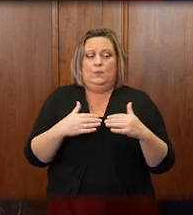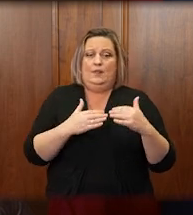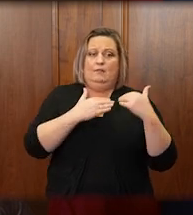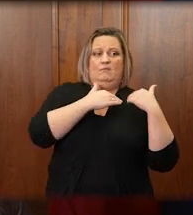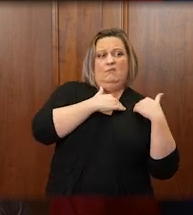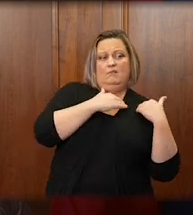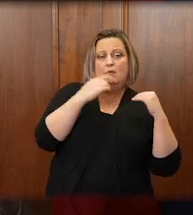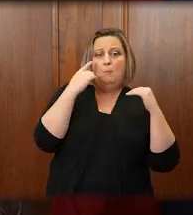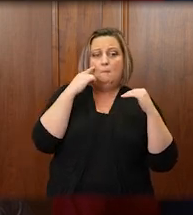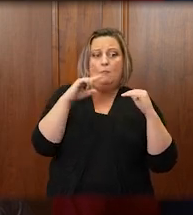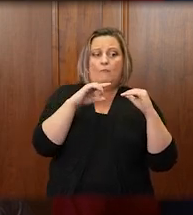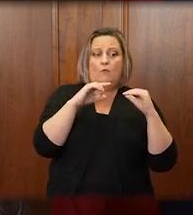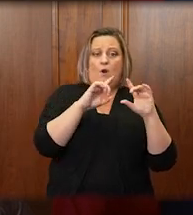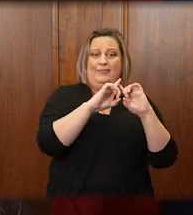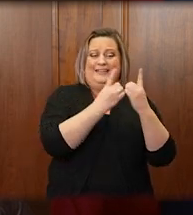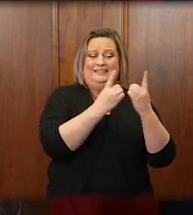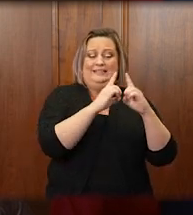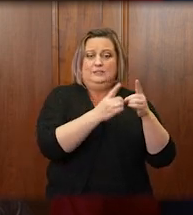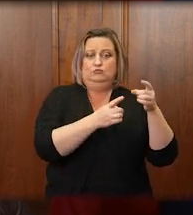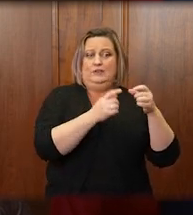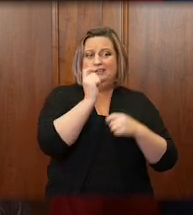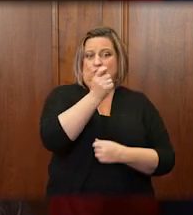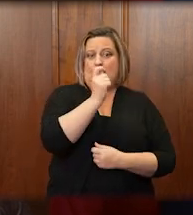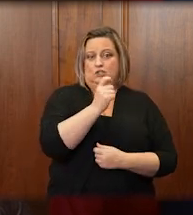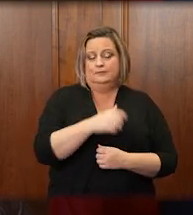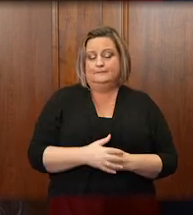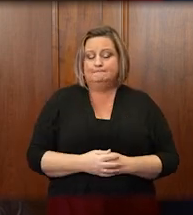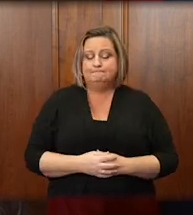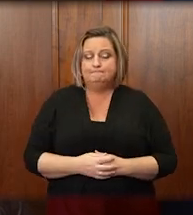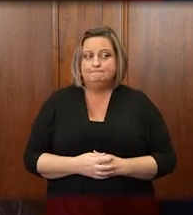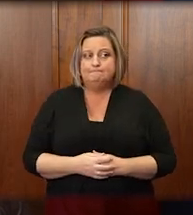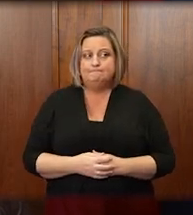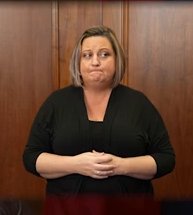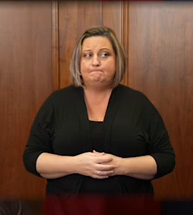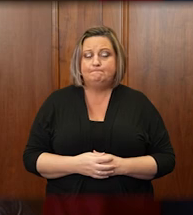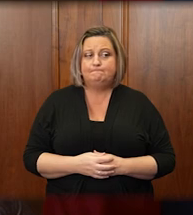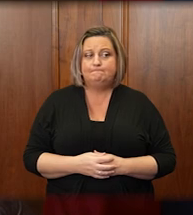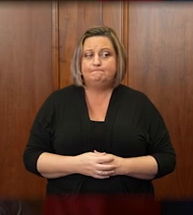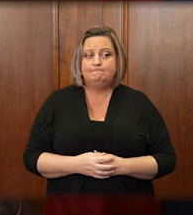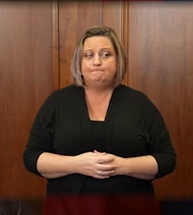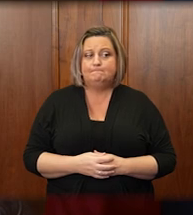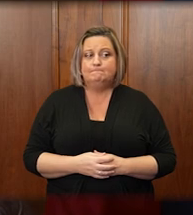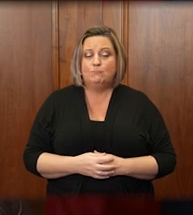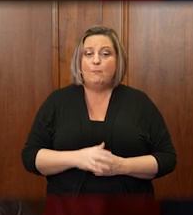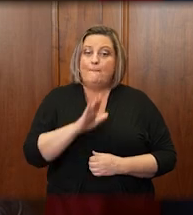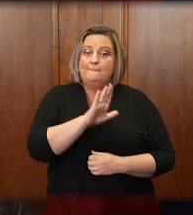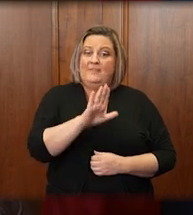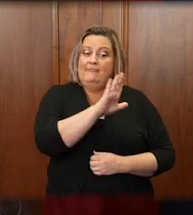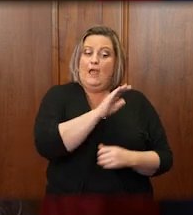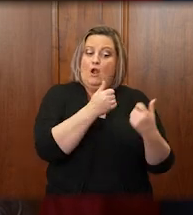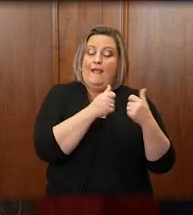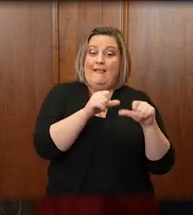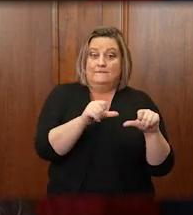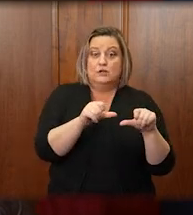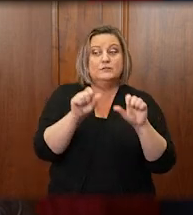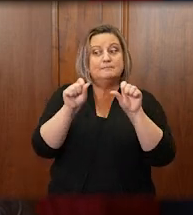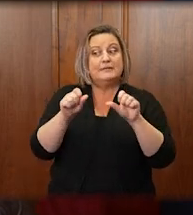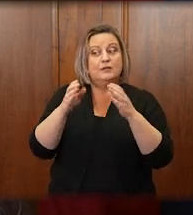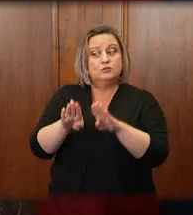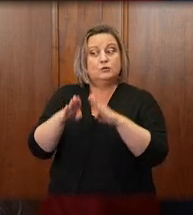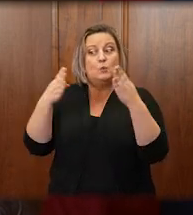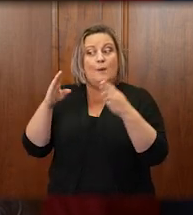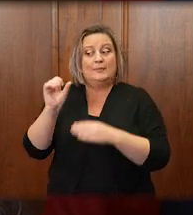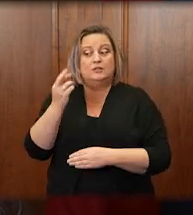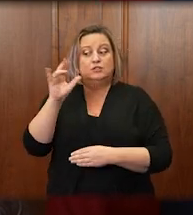rest of the district judges who will have to help them with their routine caseload. Moreover, their efforts will make it possible to open up the Chancery